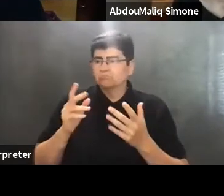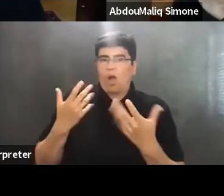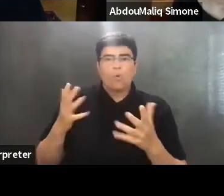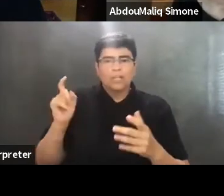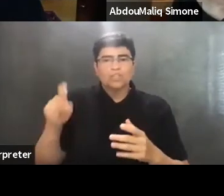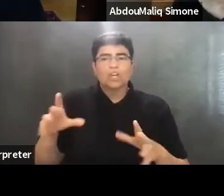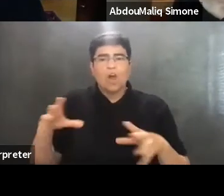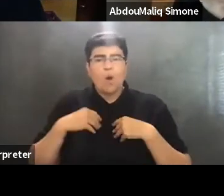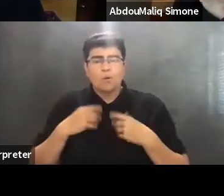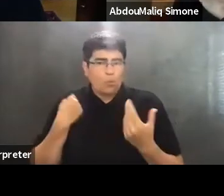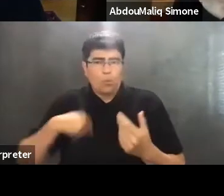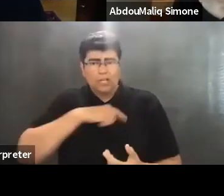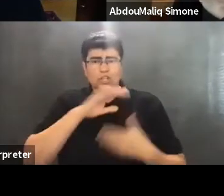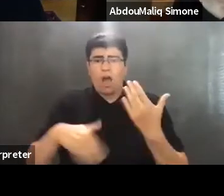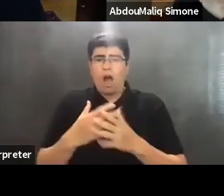tonight.